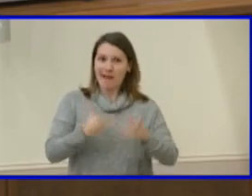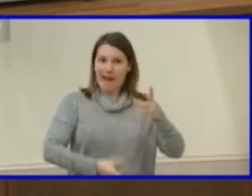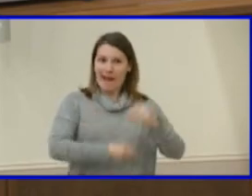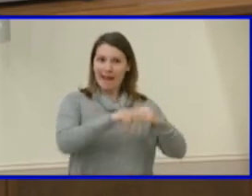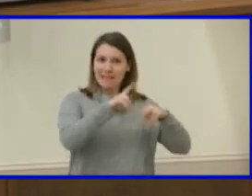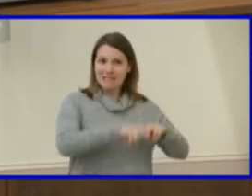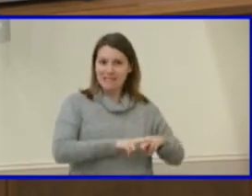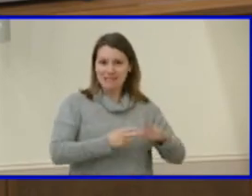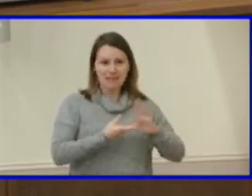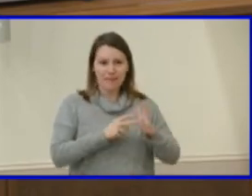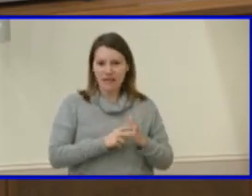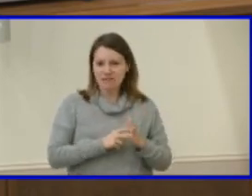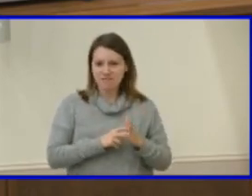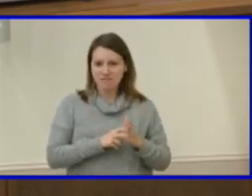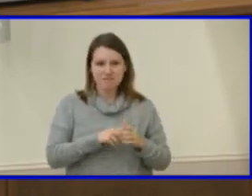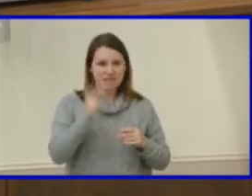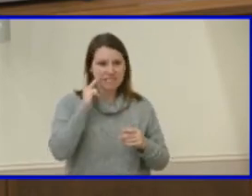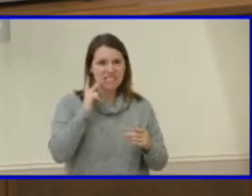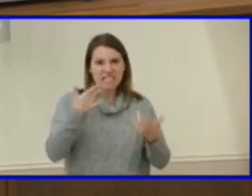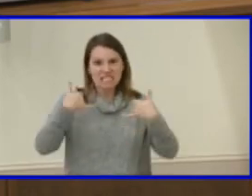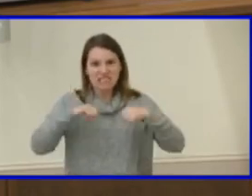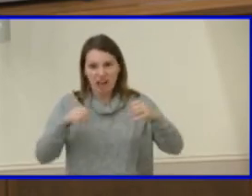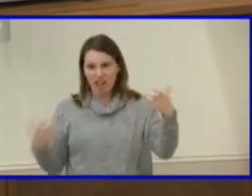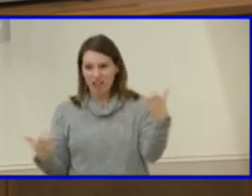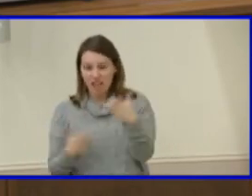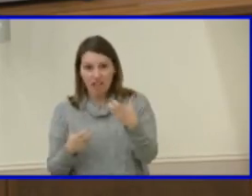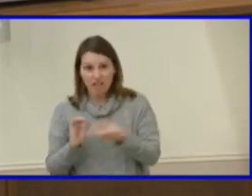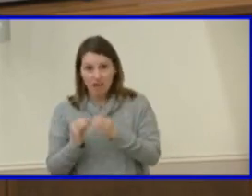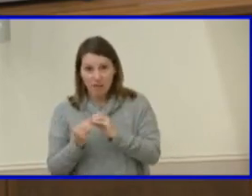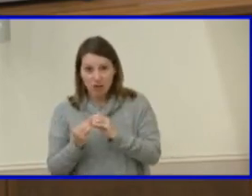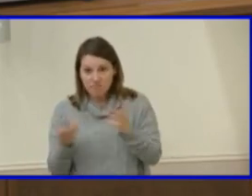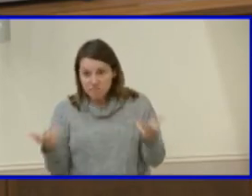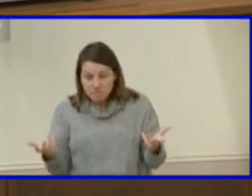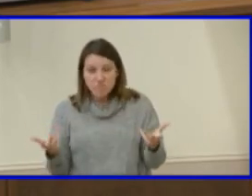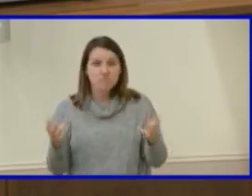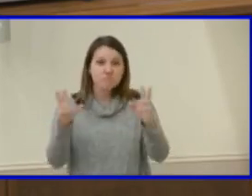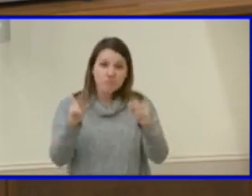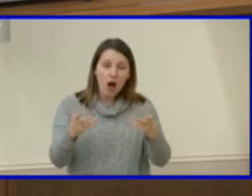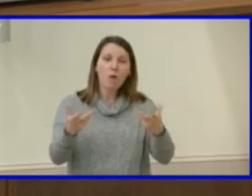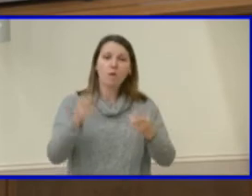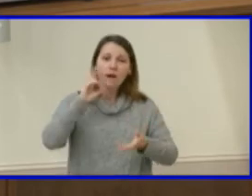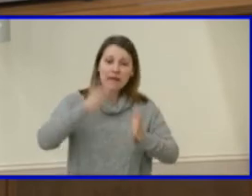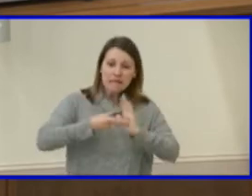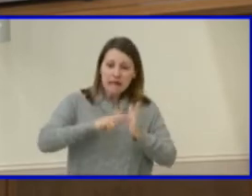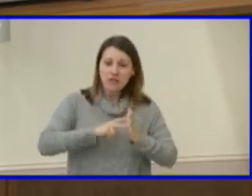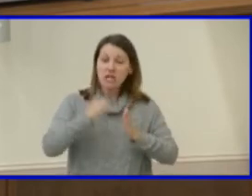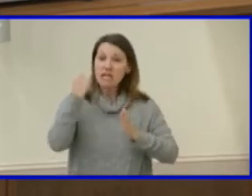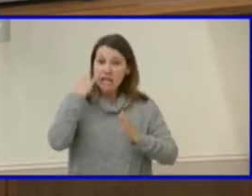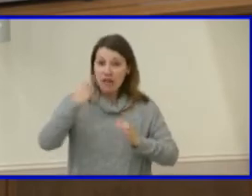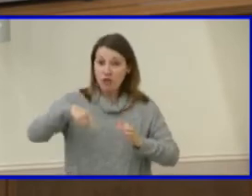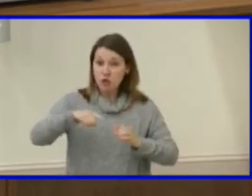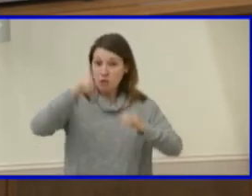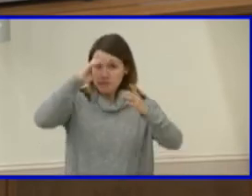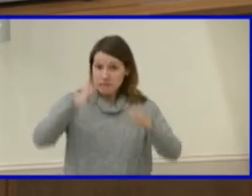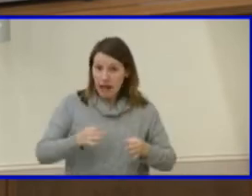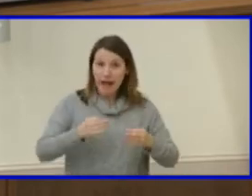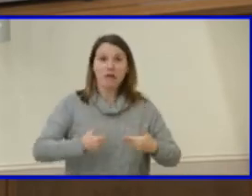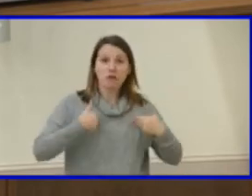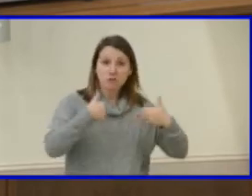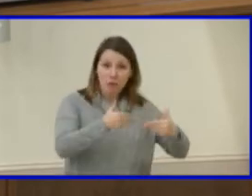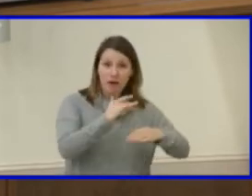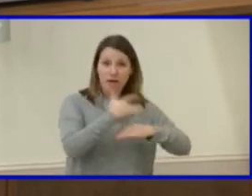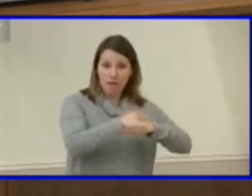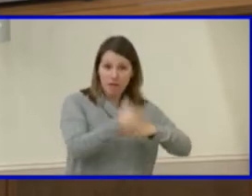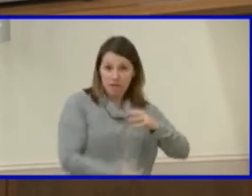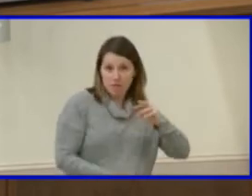same? So we want to be very intentional that if we are going to go ahead and move forward with, with additional seats, if you guys find that, you know, the will that we want to make sure